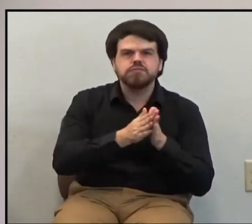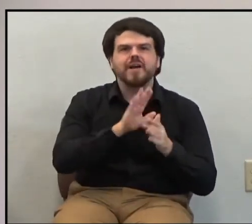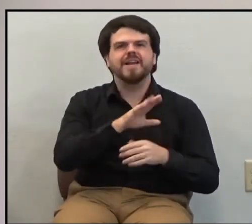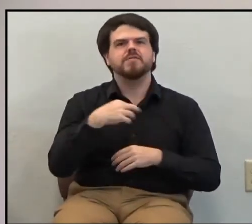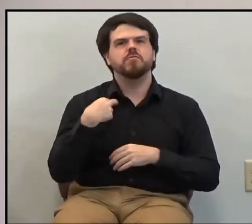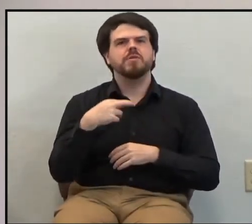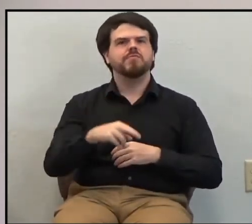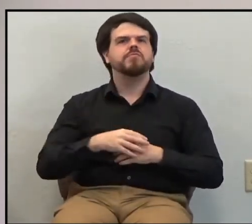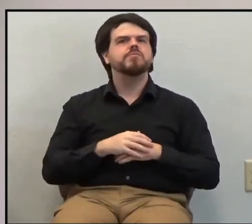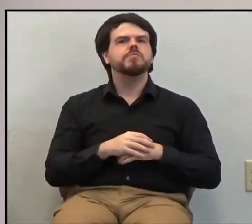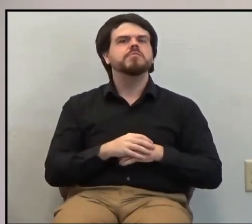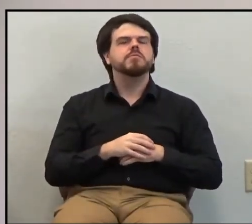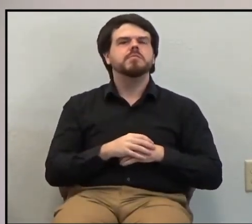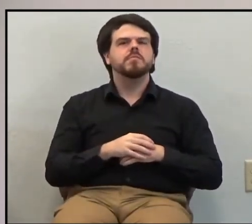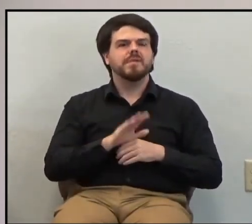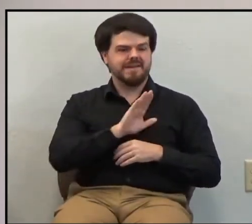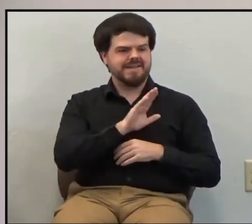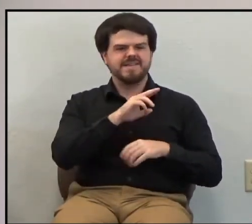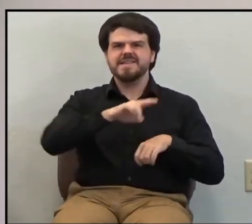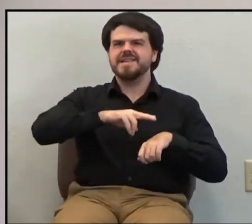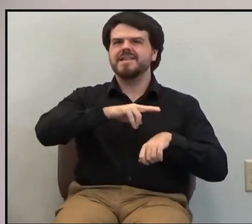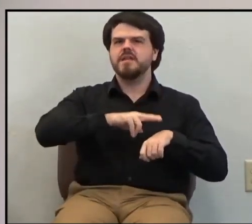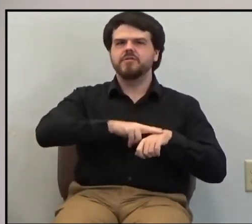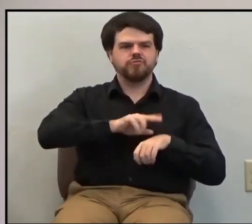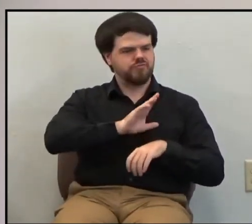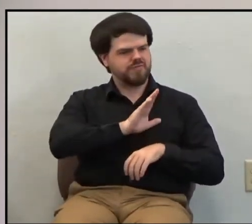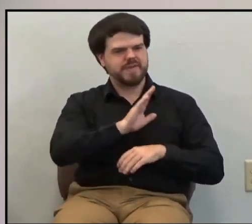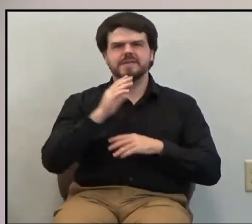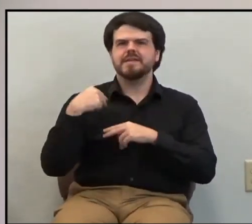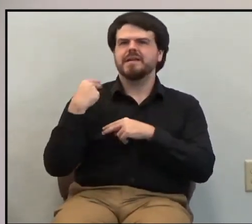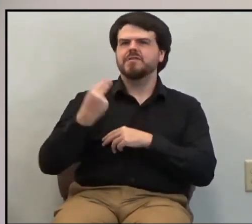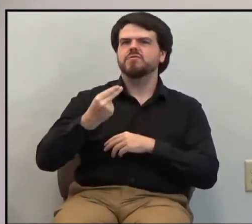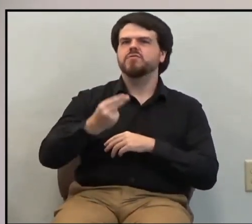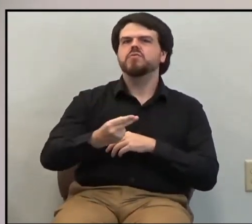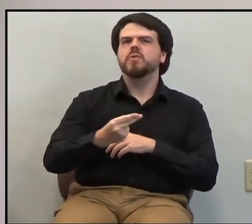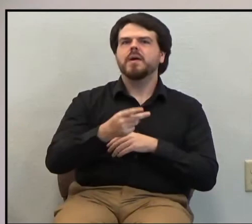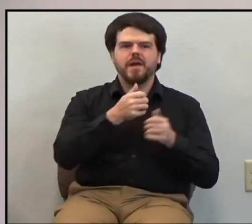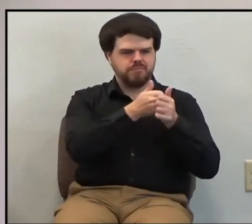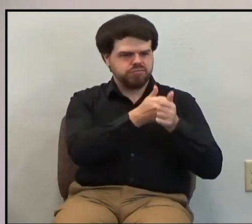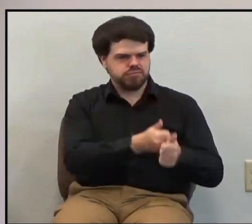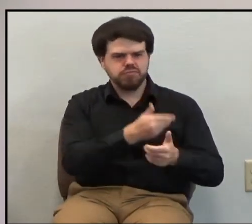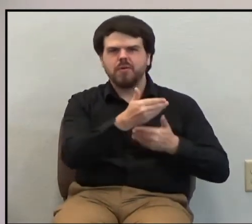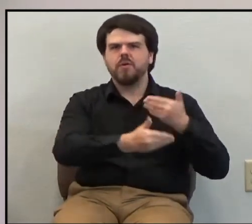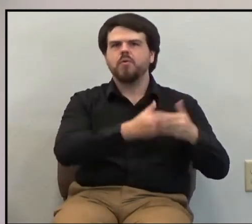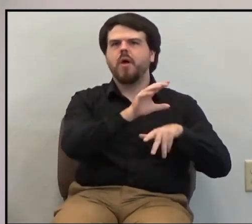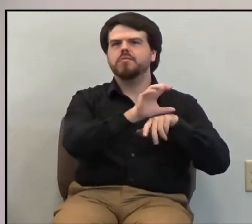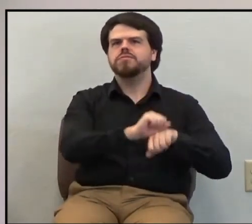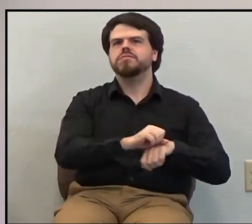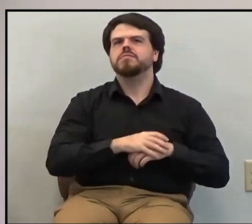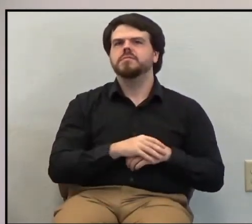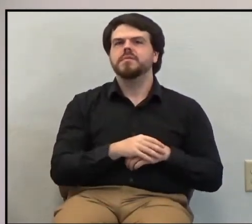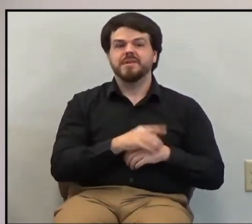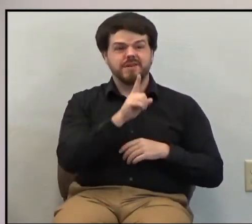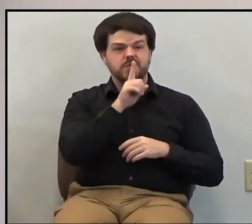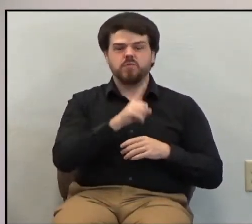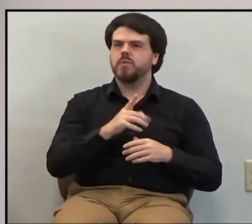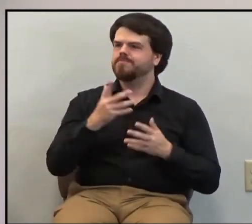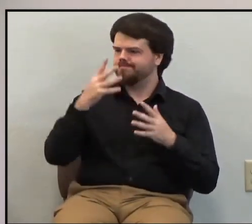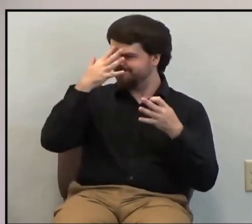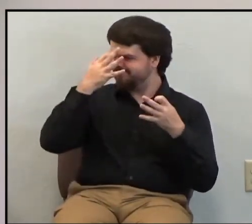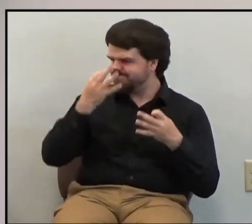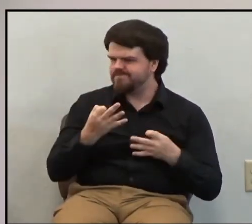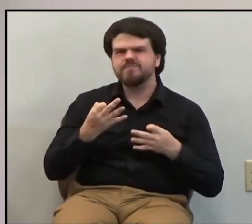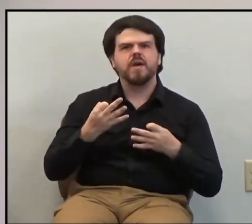dedicated to his nation's history and his nation's ways. Determined to prove to God